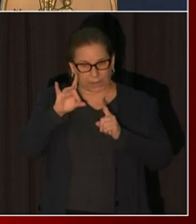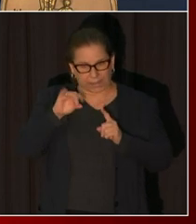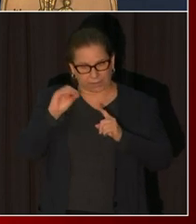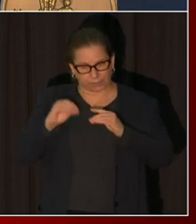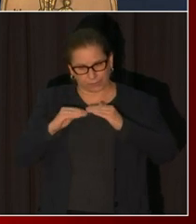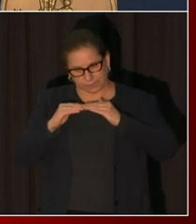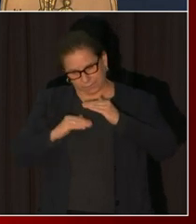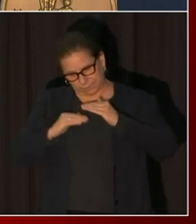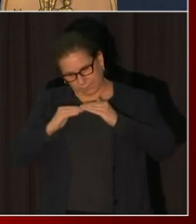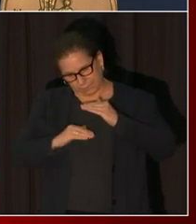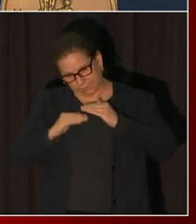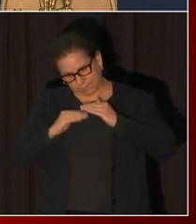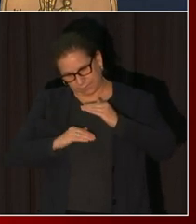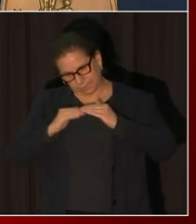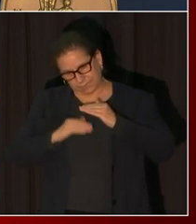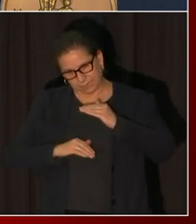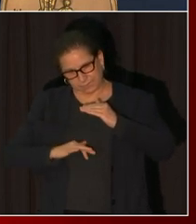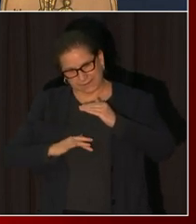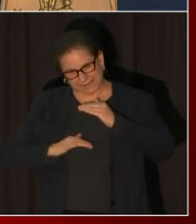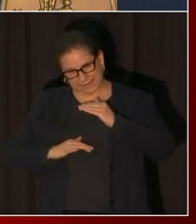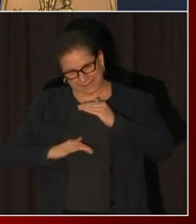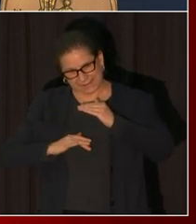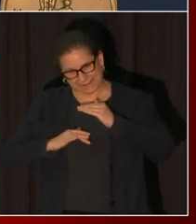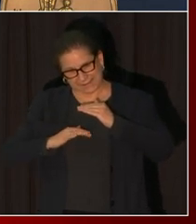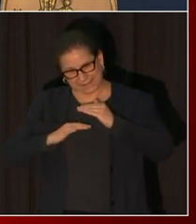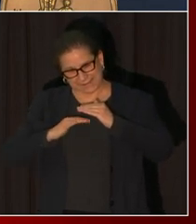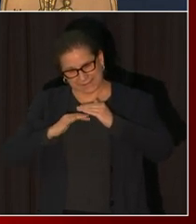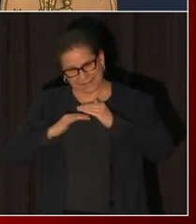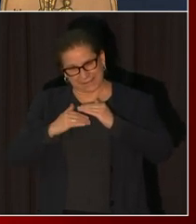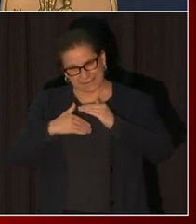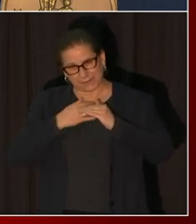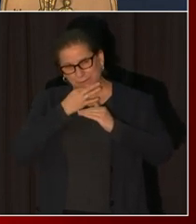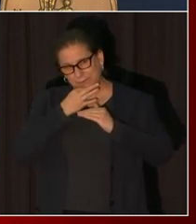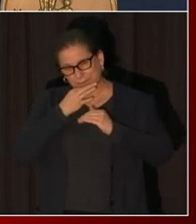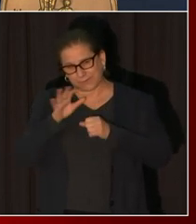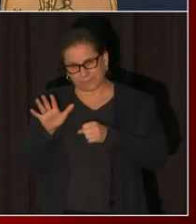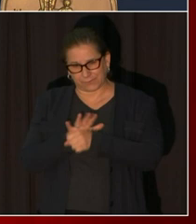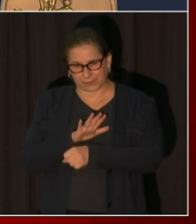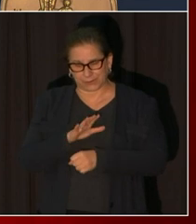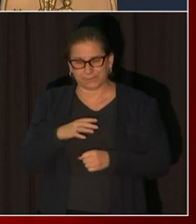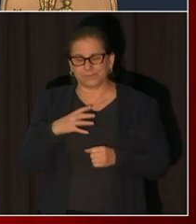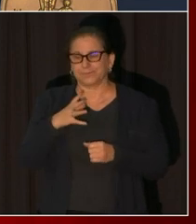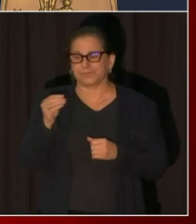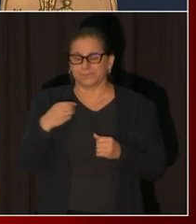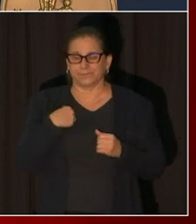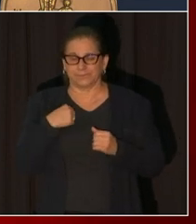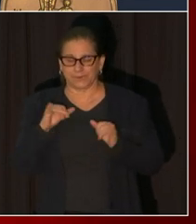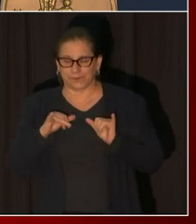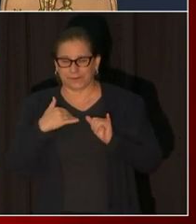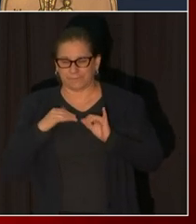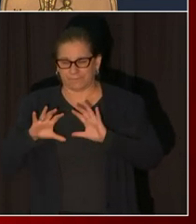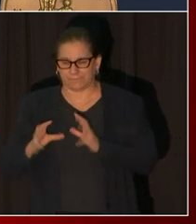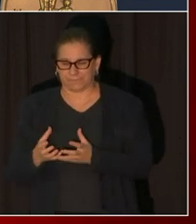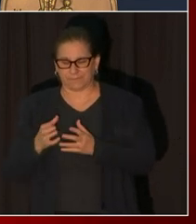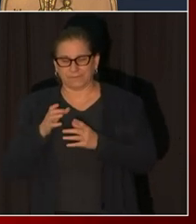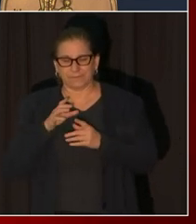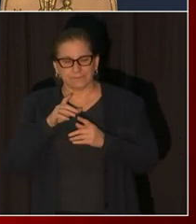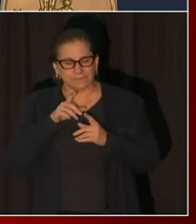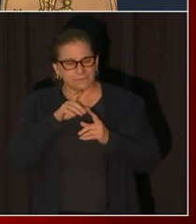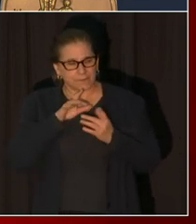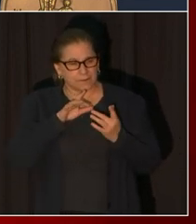continuing to build our contact tracing force including the IT infrastructure